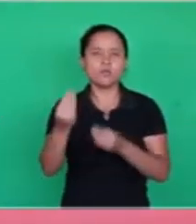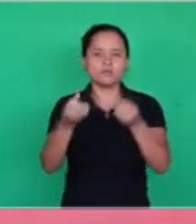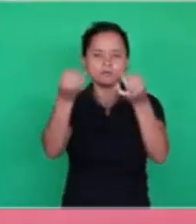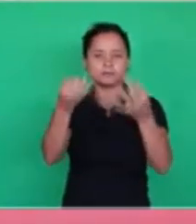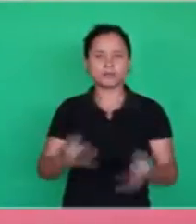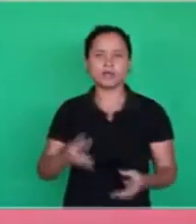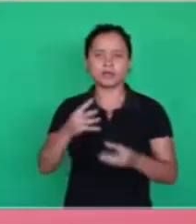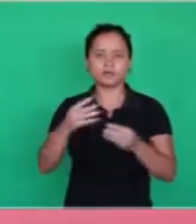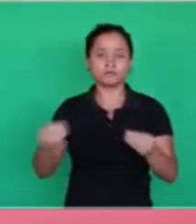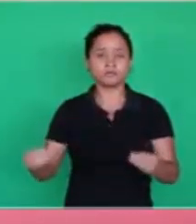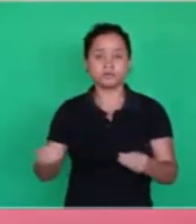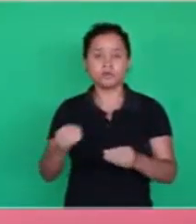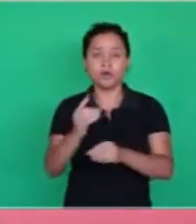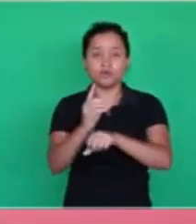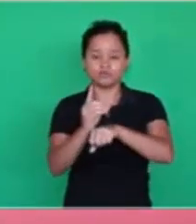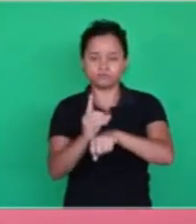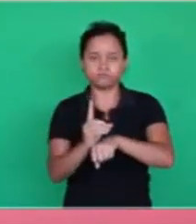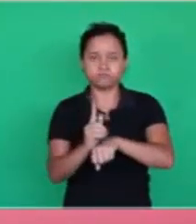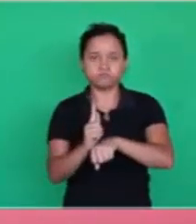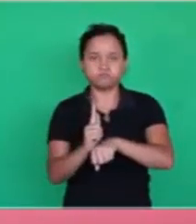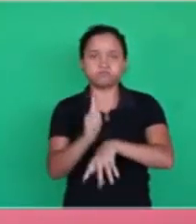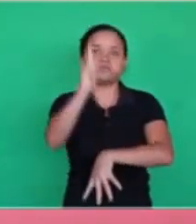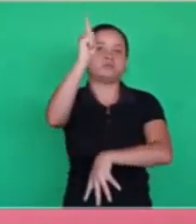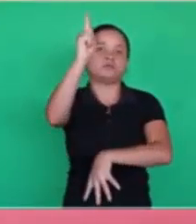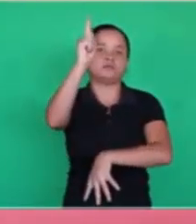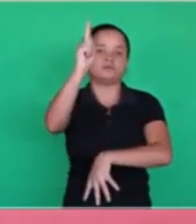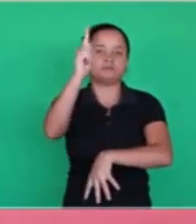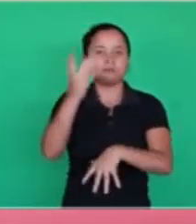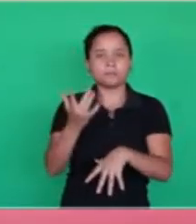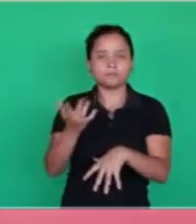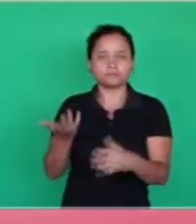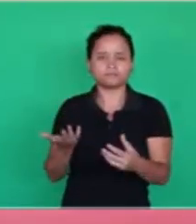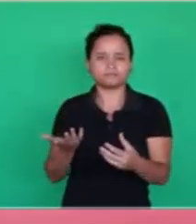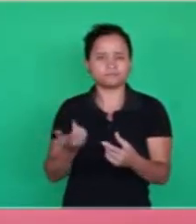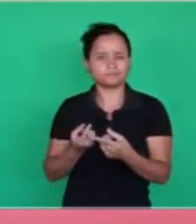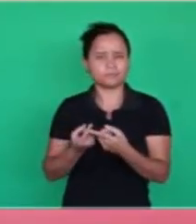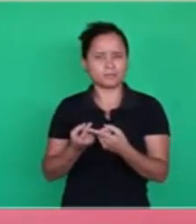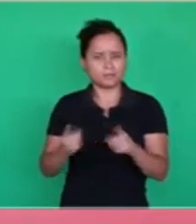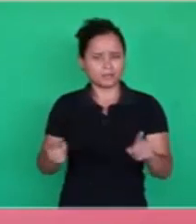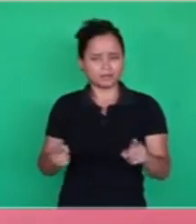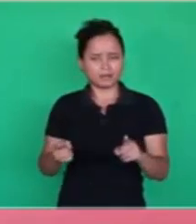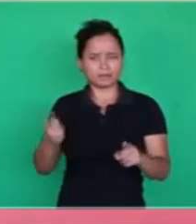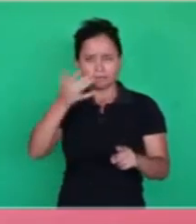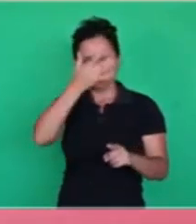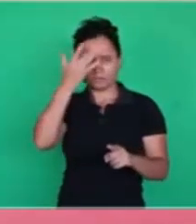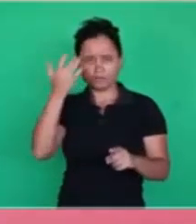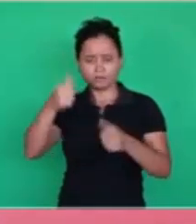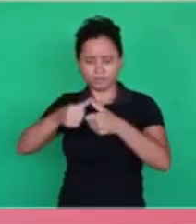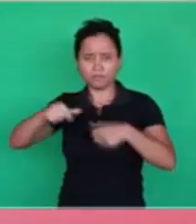who will remain, they will have to say the truth.